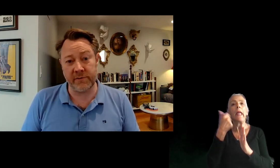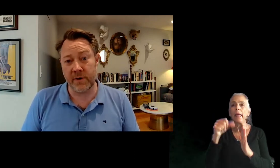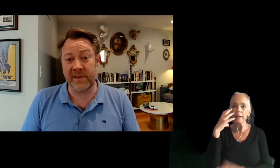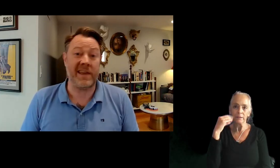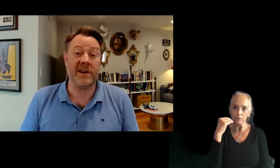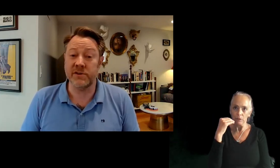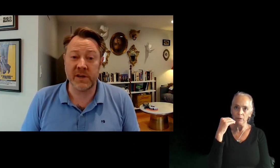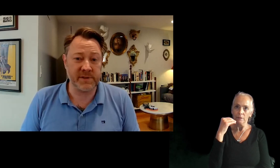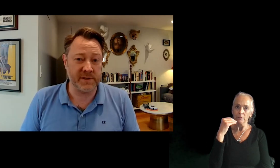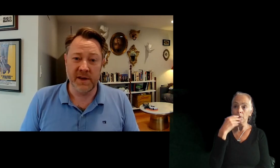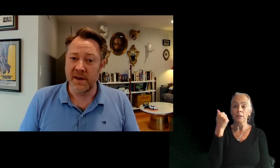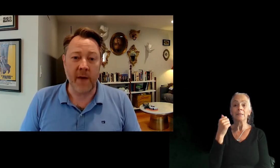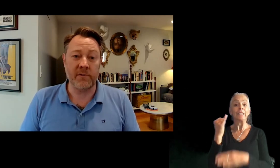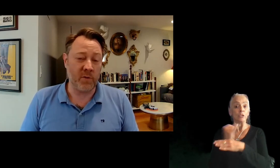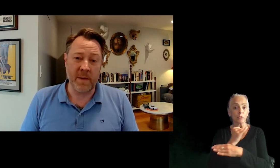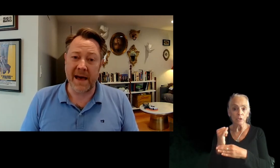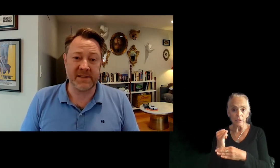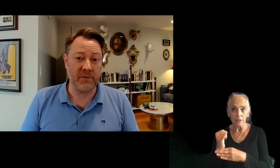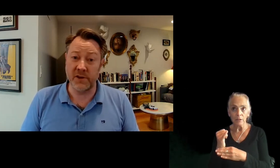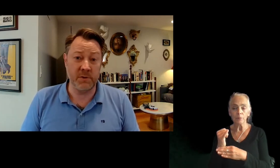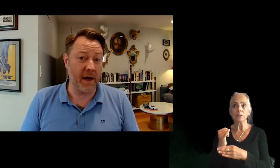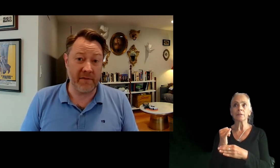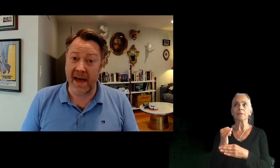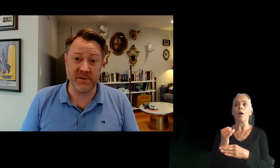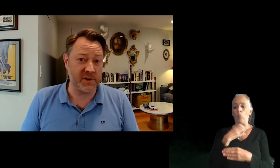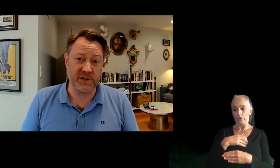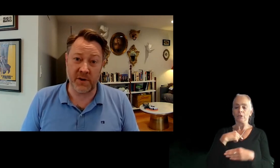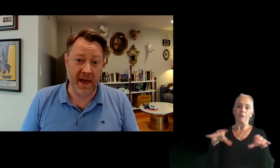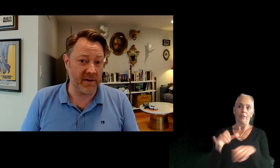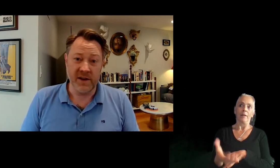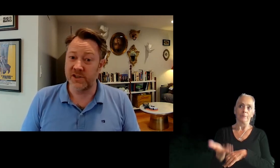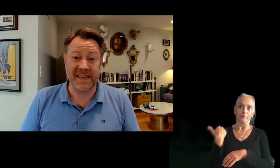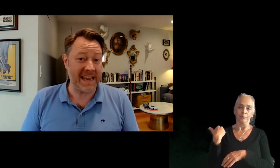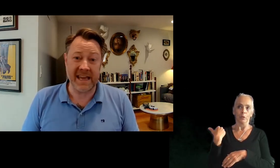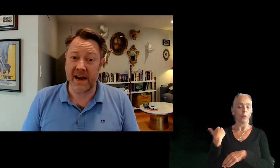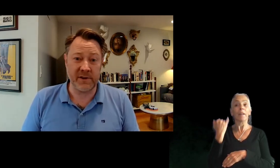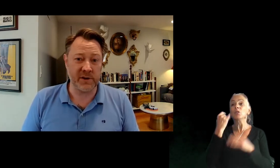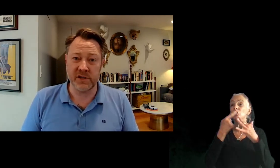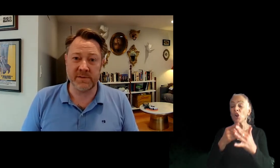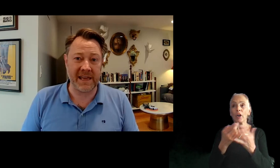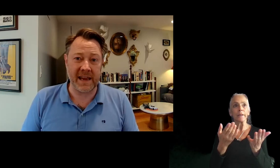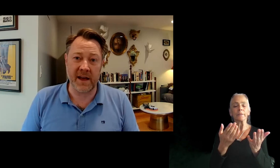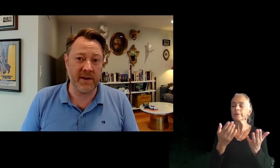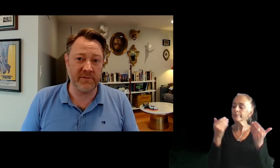is really what I look for. there's internships, I would have told my past self to do a lot of that. So if you're just starting out, just get any kind of internships, get any kind of